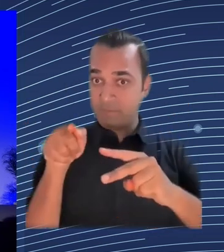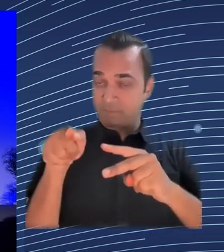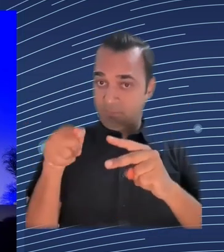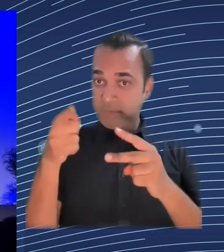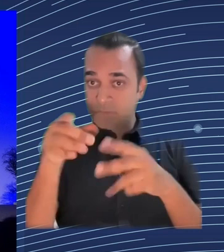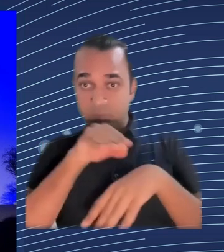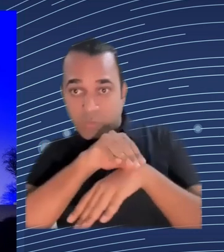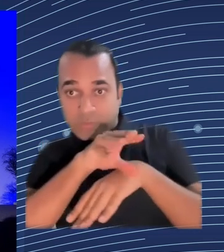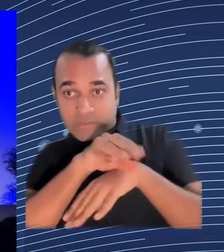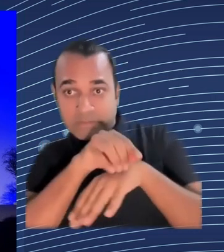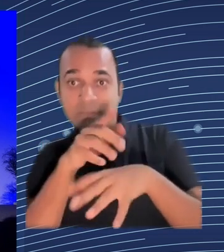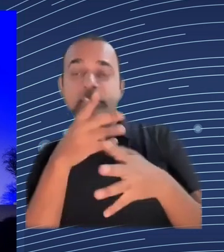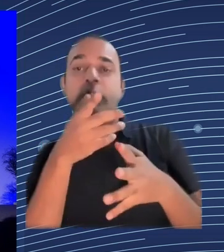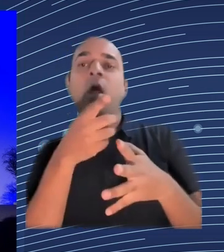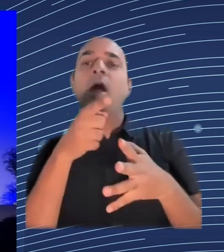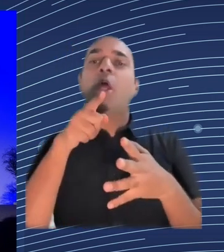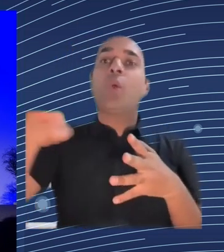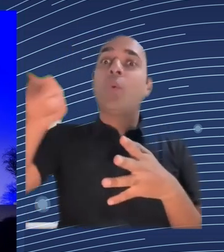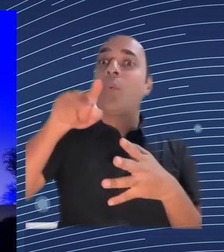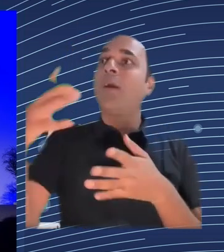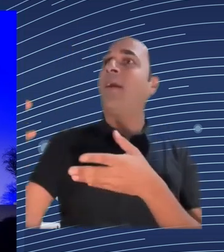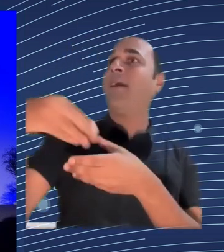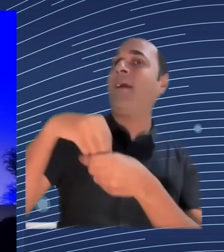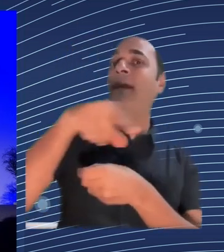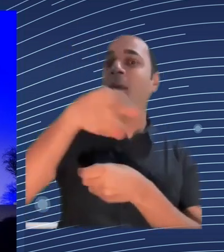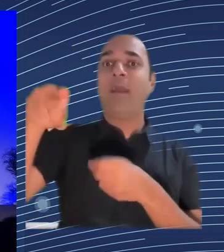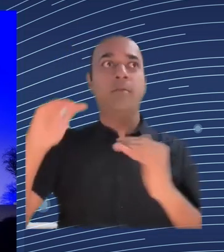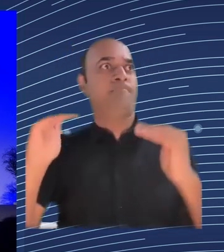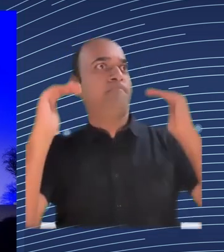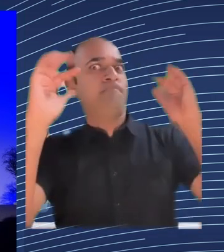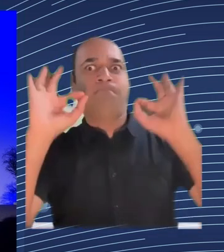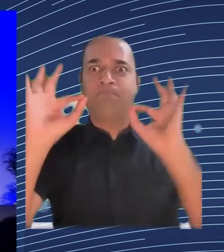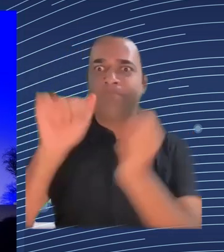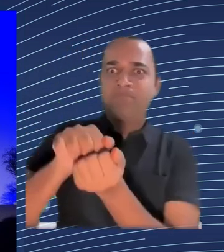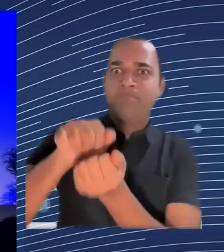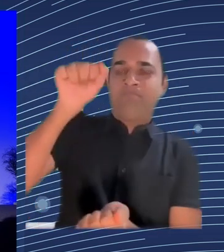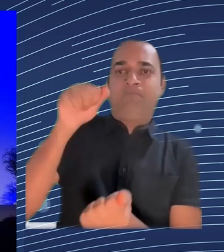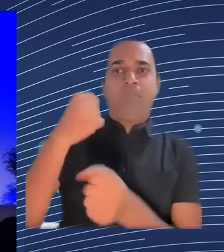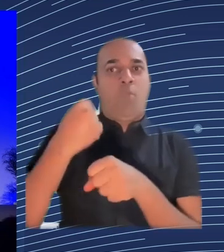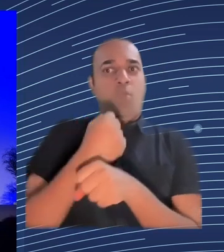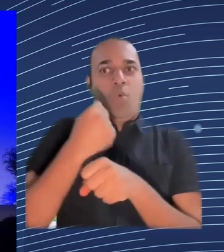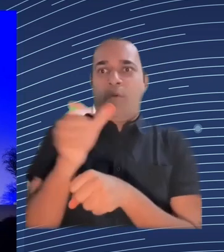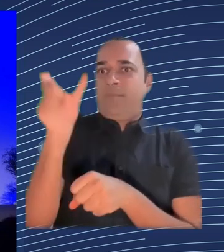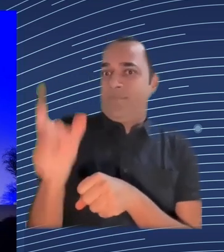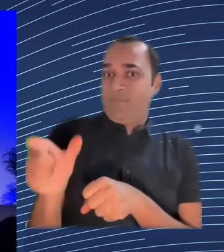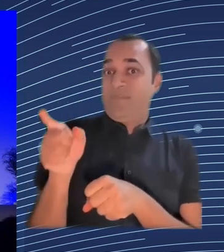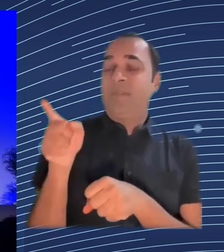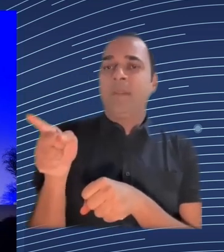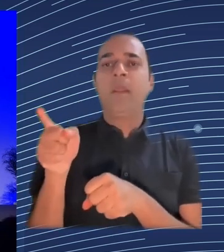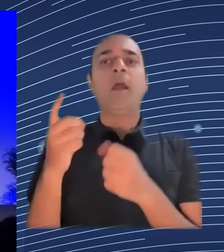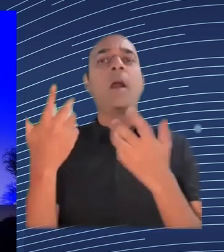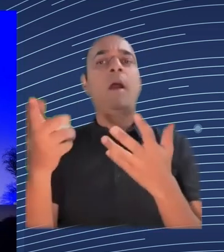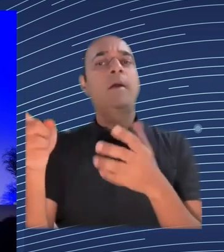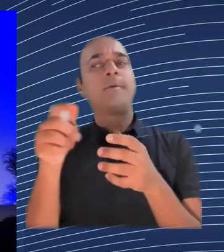what in your views are the benefits of such tools not only for the company but also also for the workforce